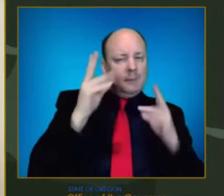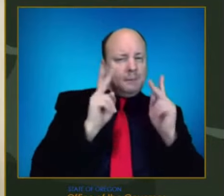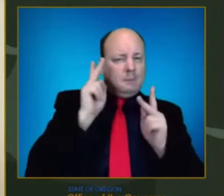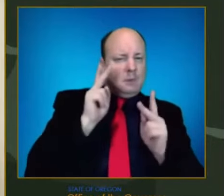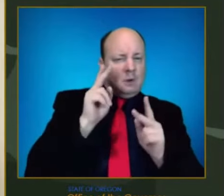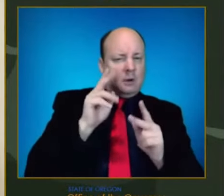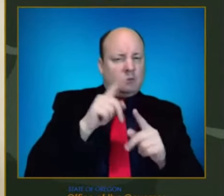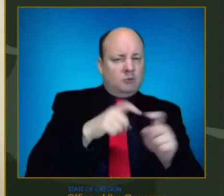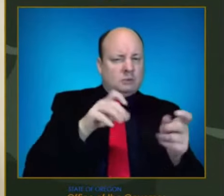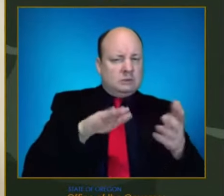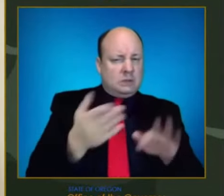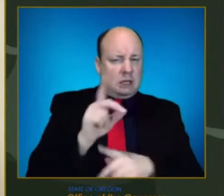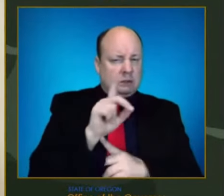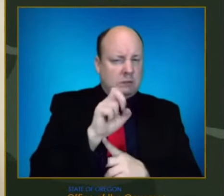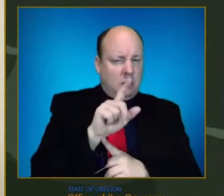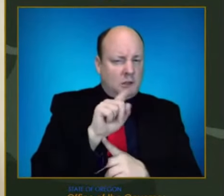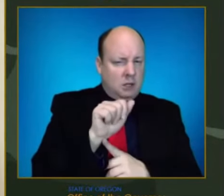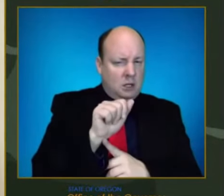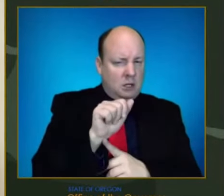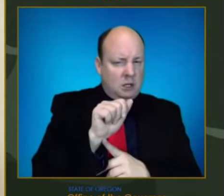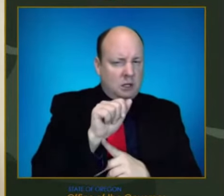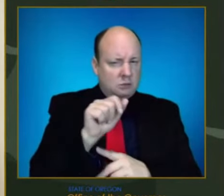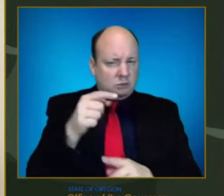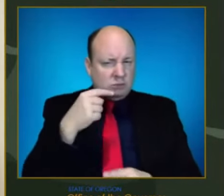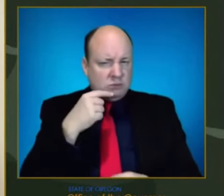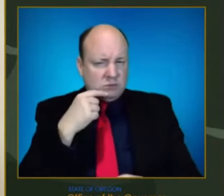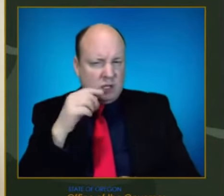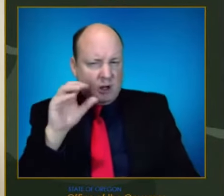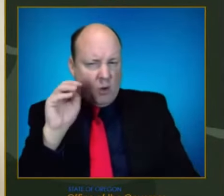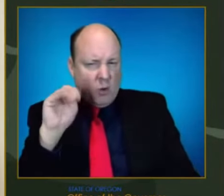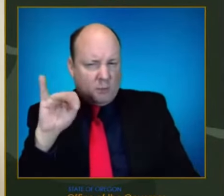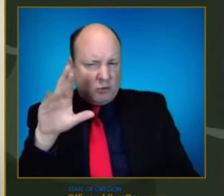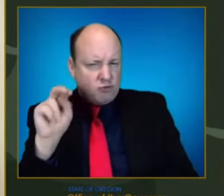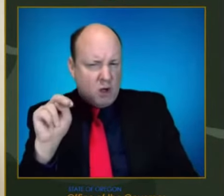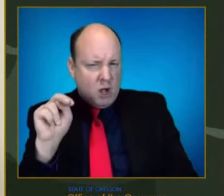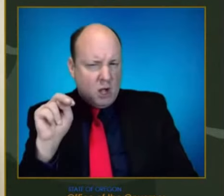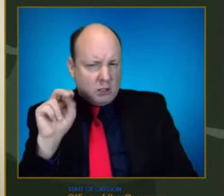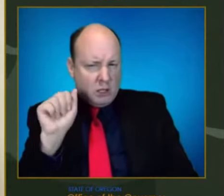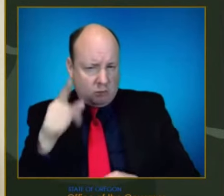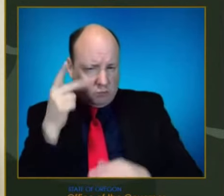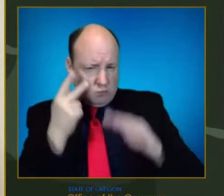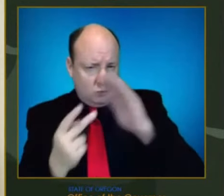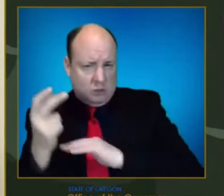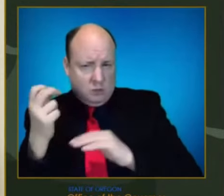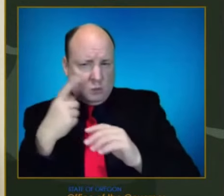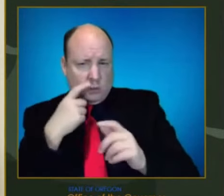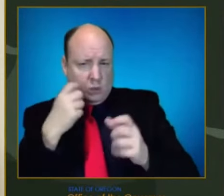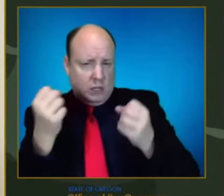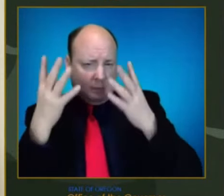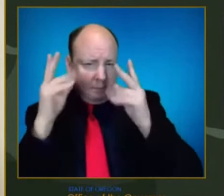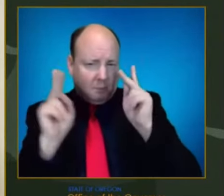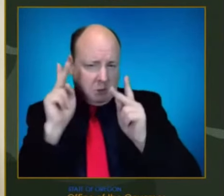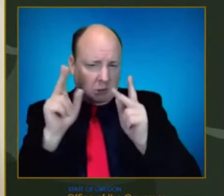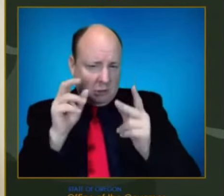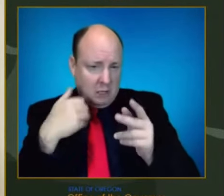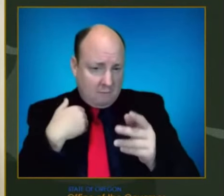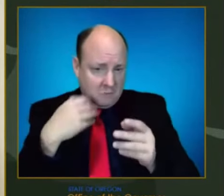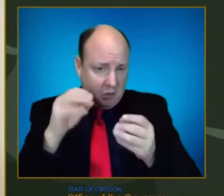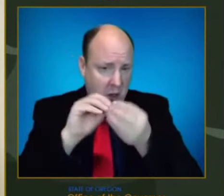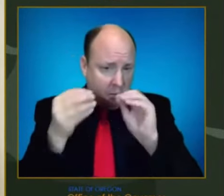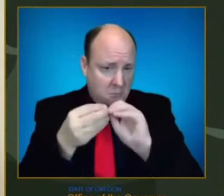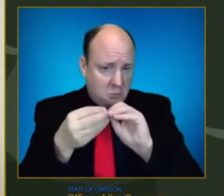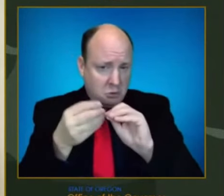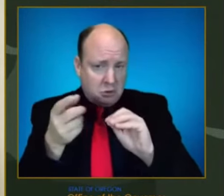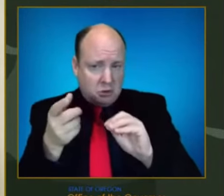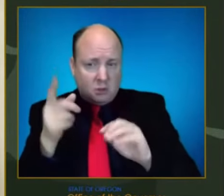The pandemic has taken a toll on many Oregon families. And my heart goes all to all the families that have been